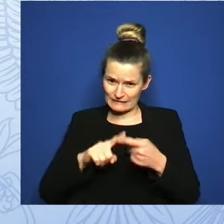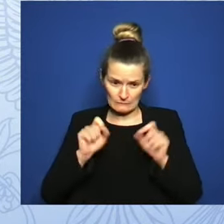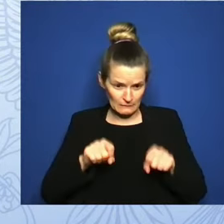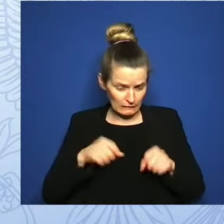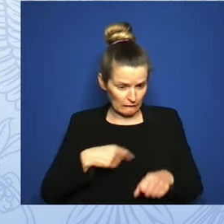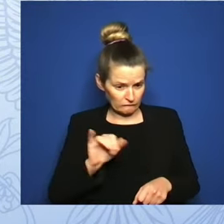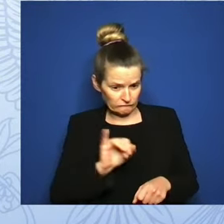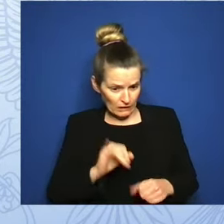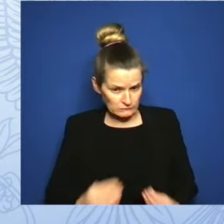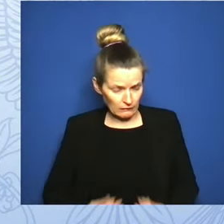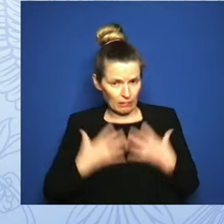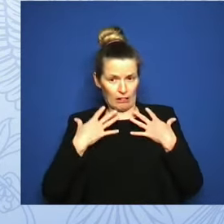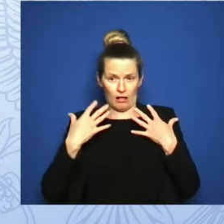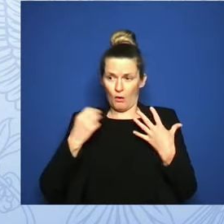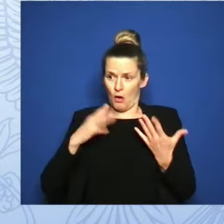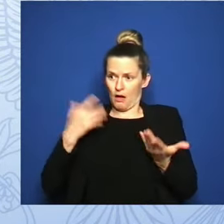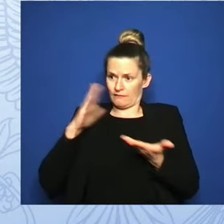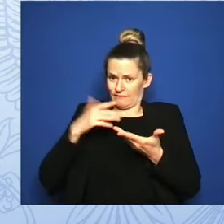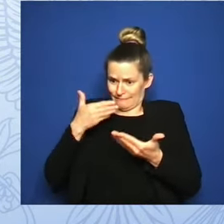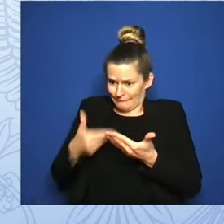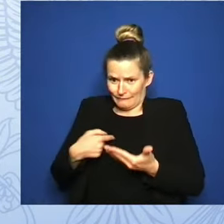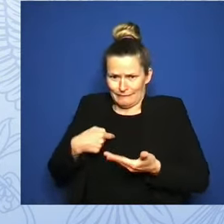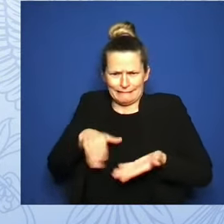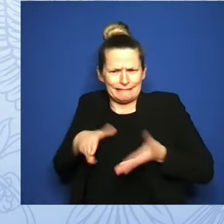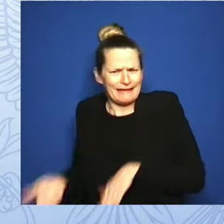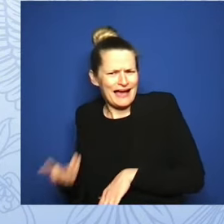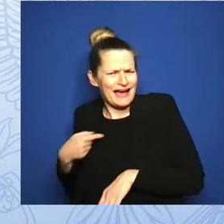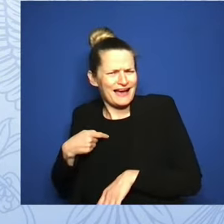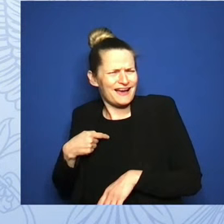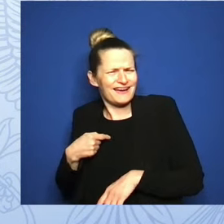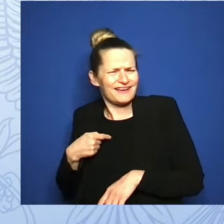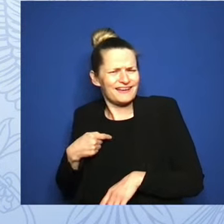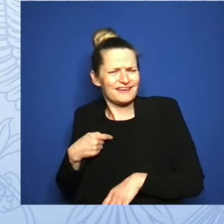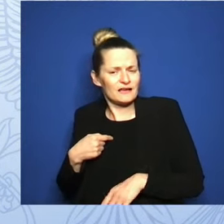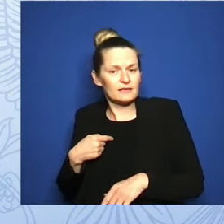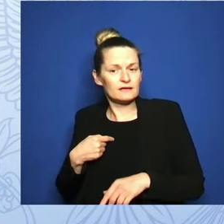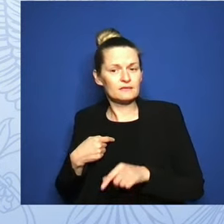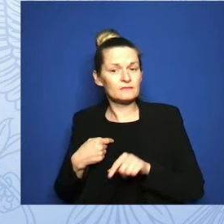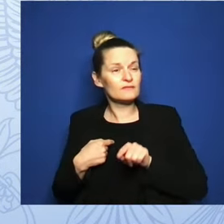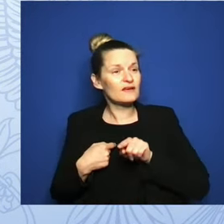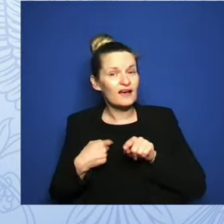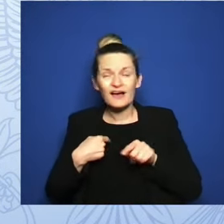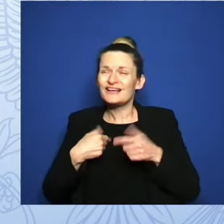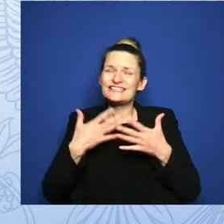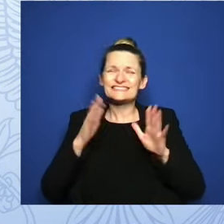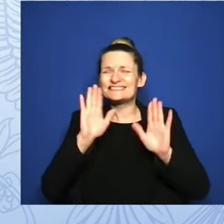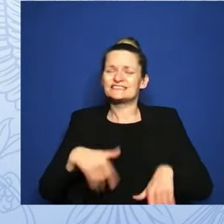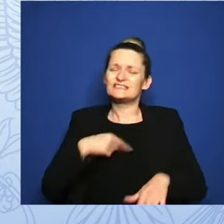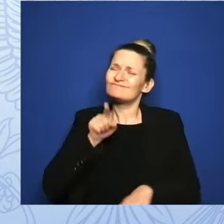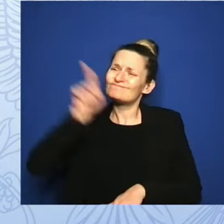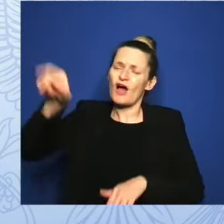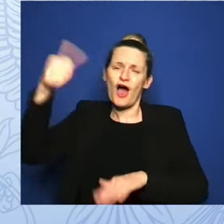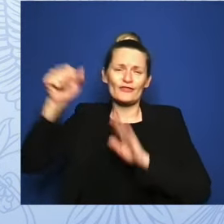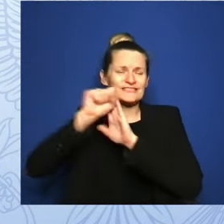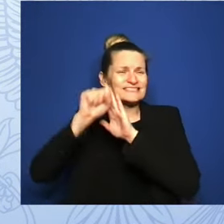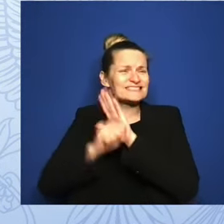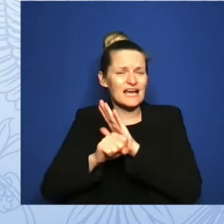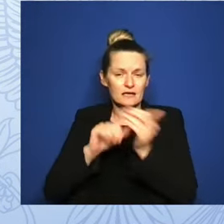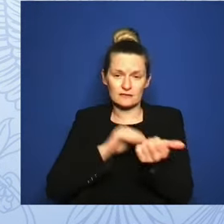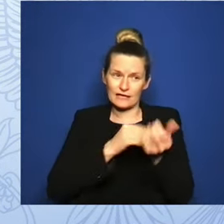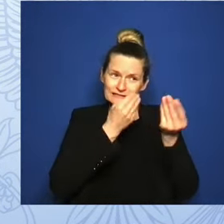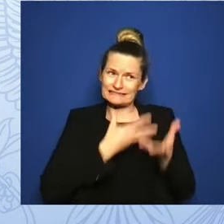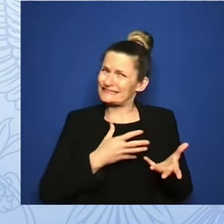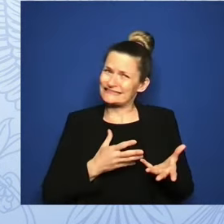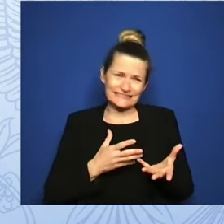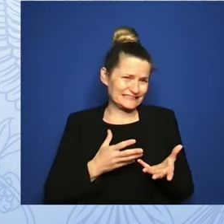dangerous. The darkest week of my life began as I left the hospital, and amniotic fluid actively leaked down my